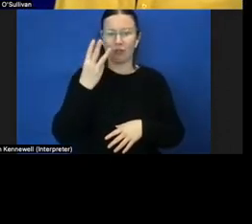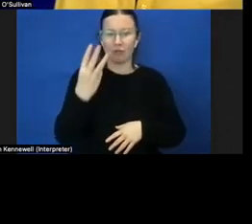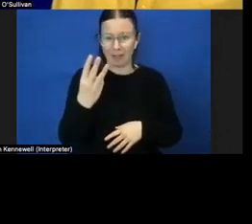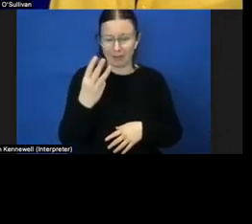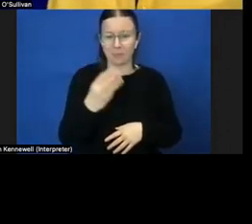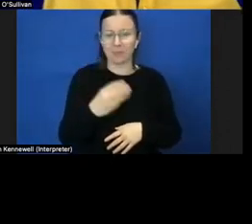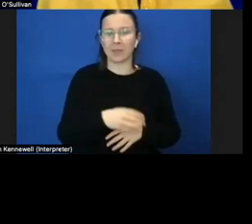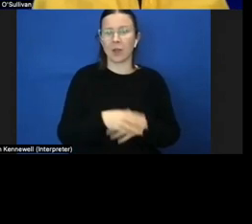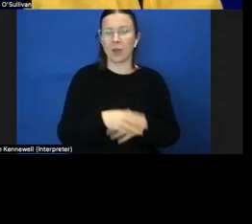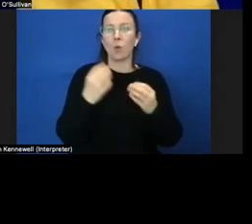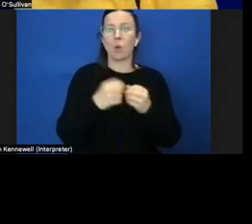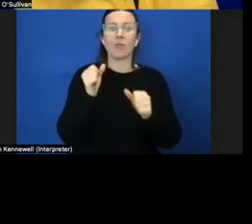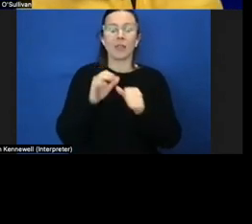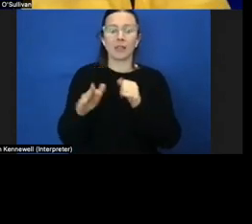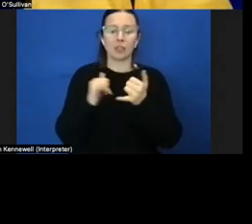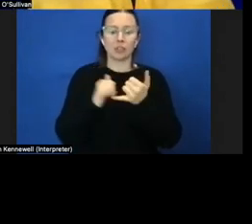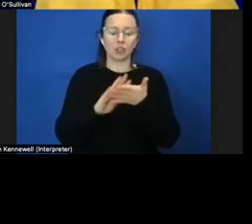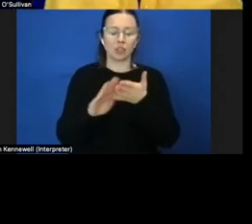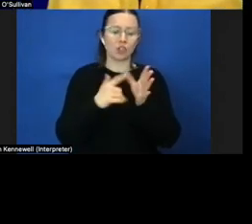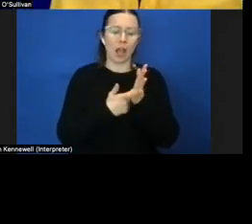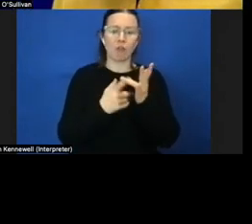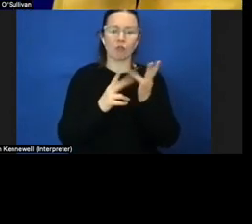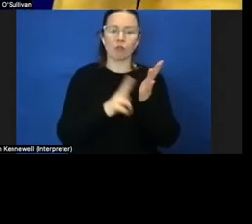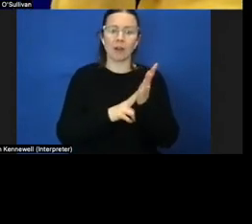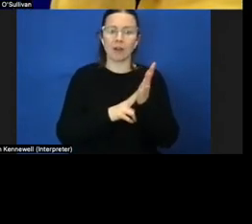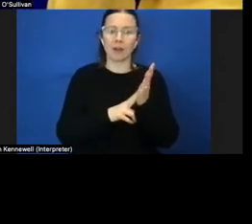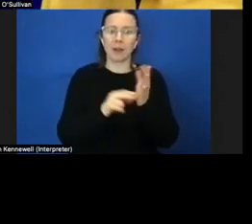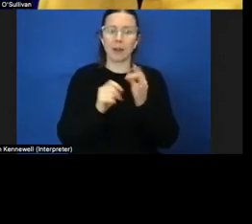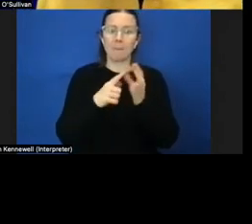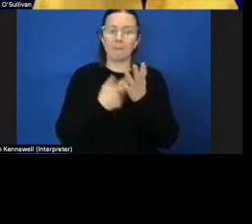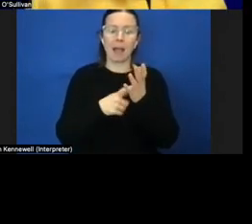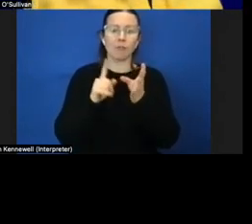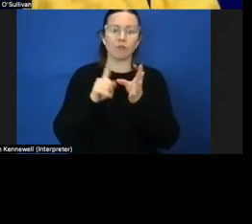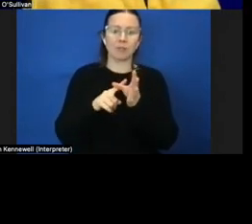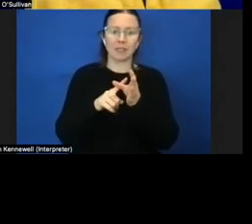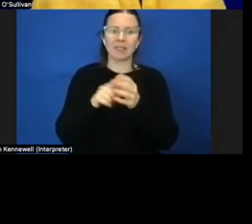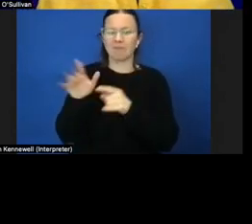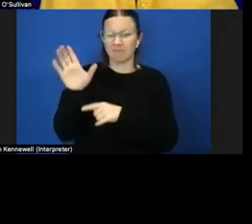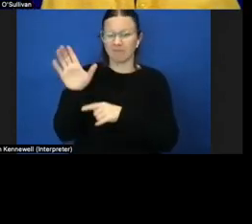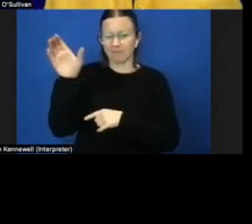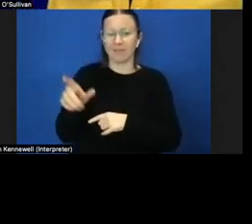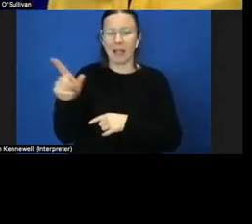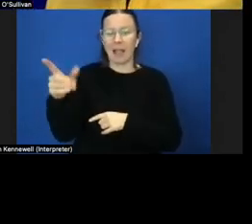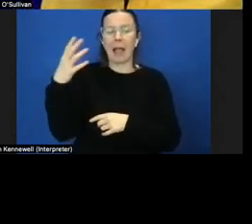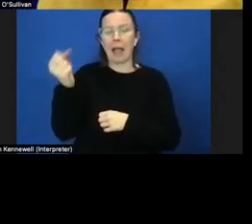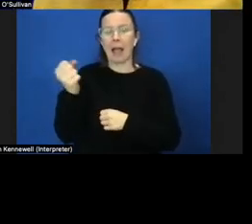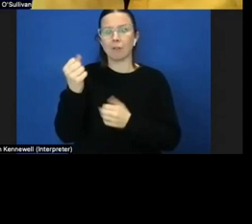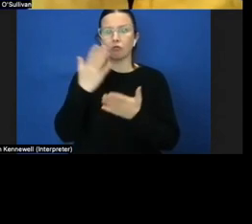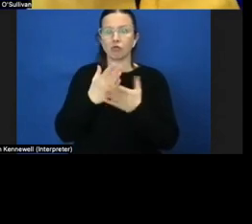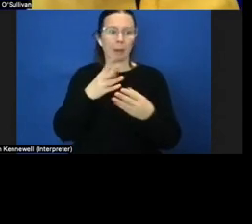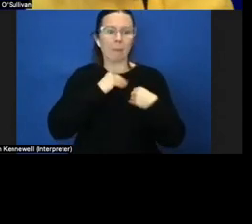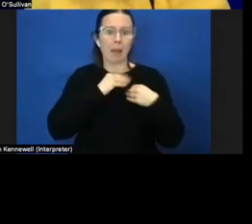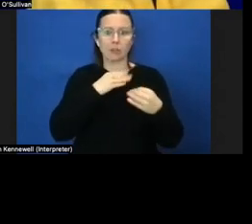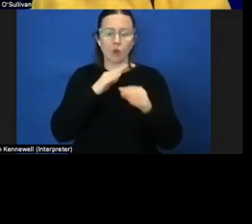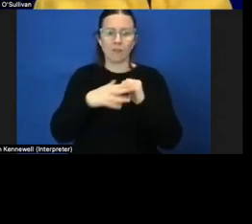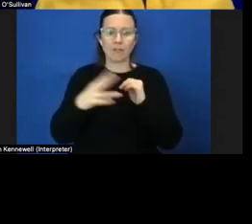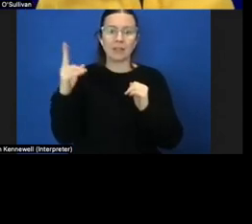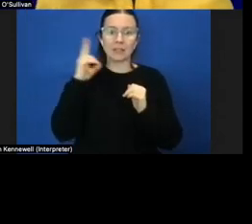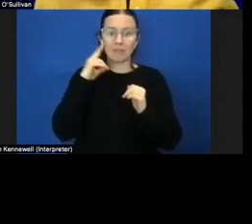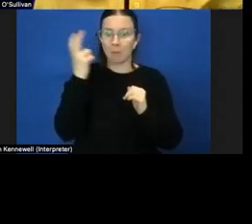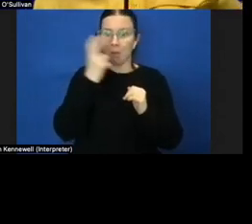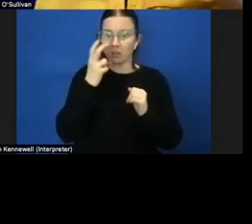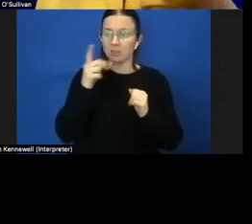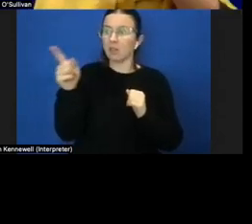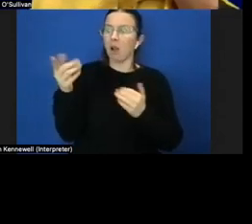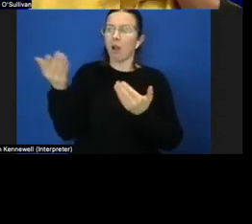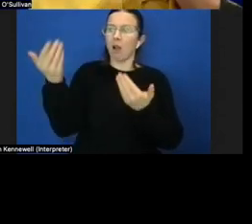great great sharon barry grassick whose infectious passion for deaf blindness um subsequently made me have a career that's lasted the